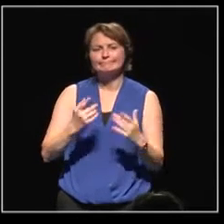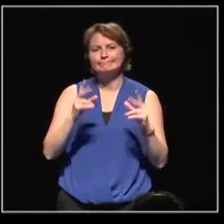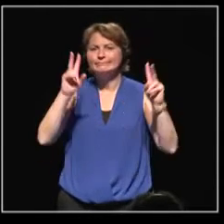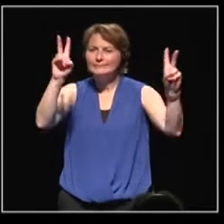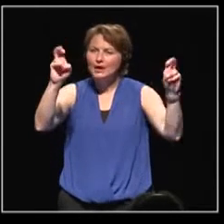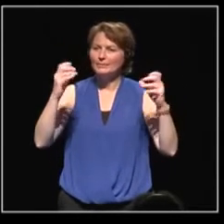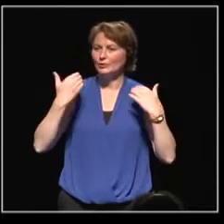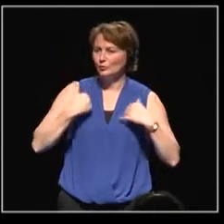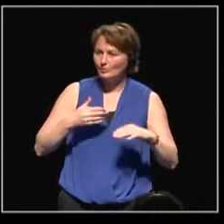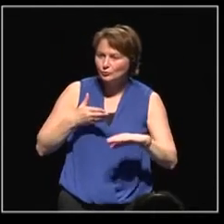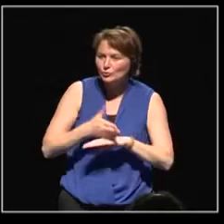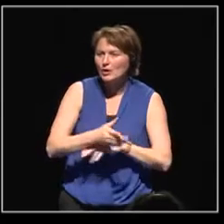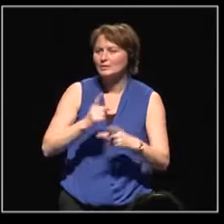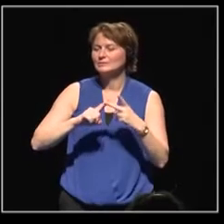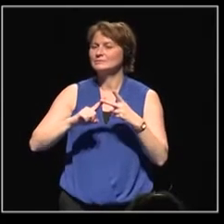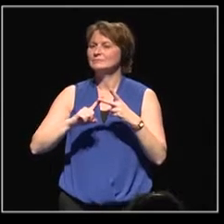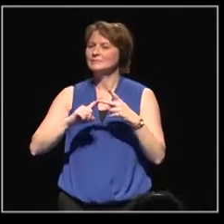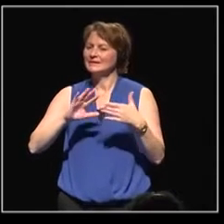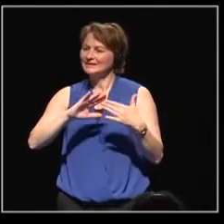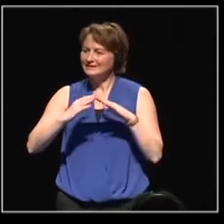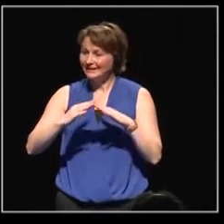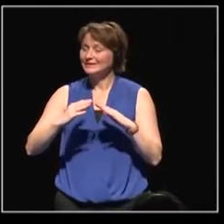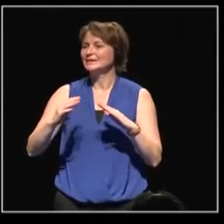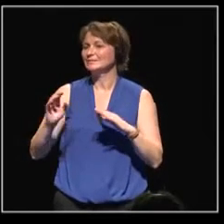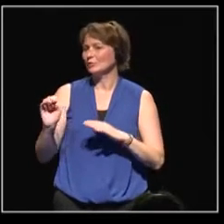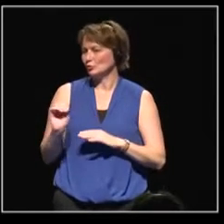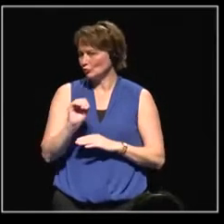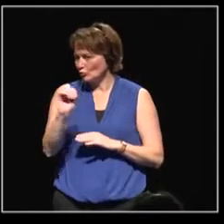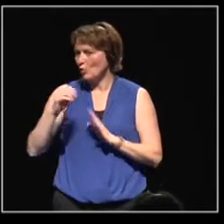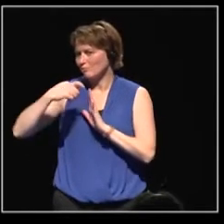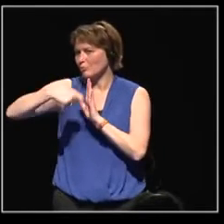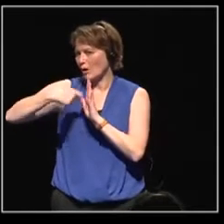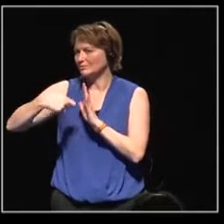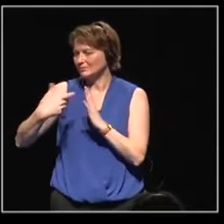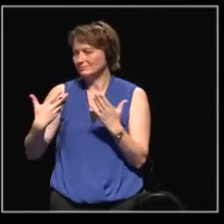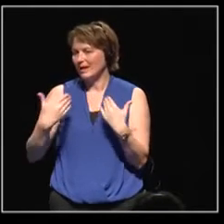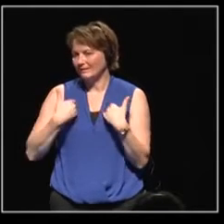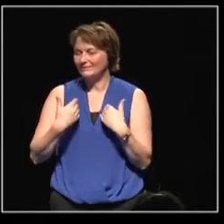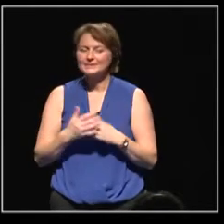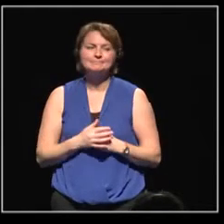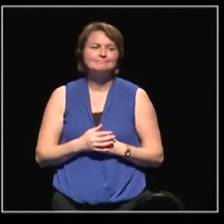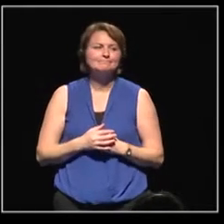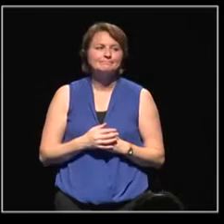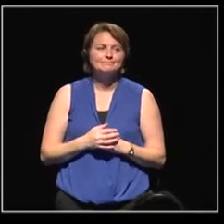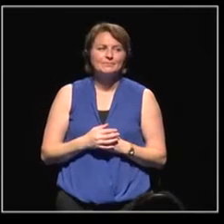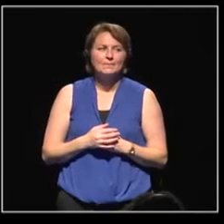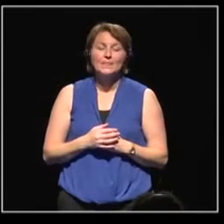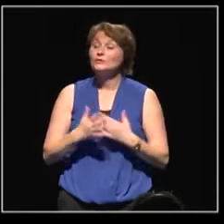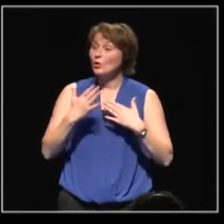and City for Europe projects. We benefit from co